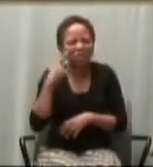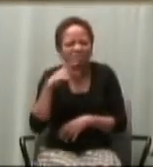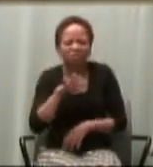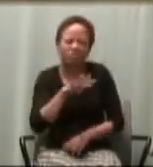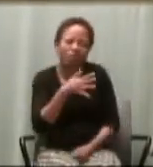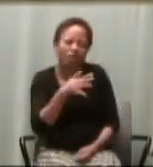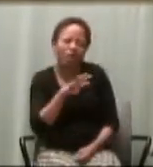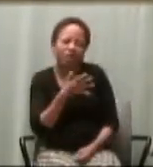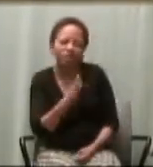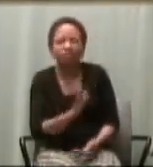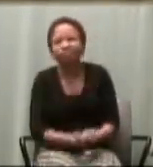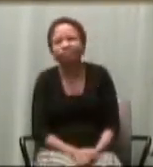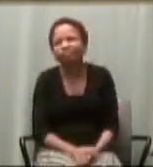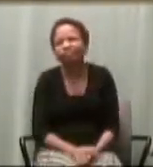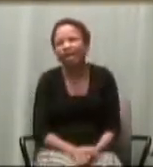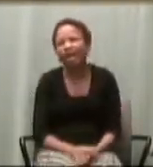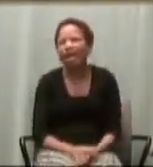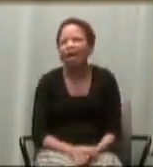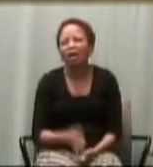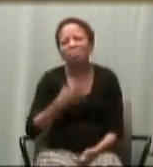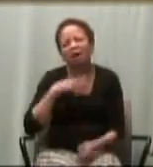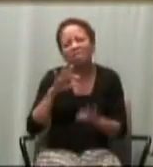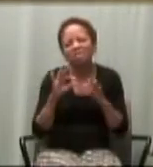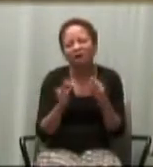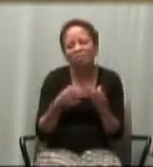well, this is what we're custom doing.